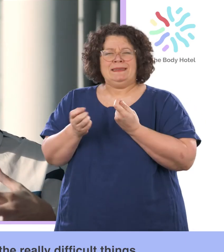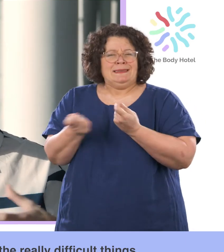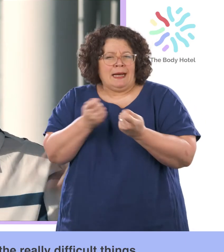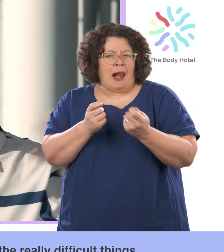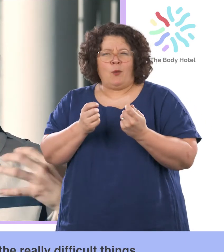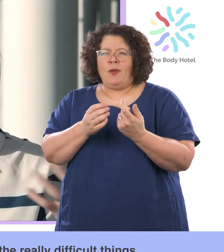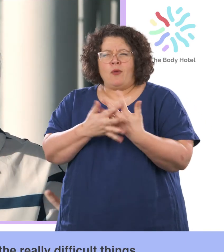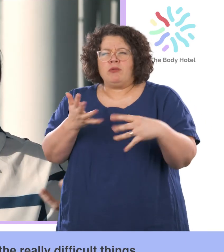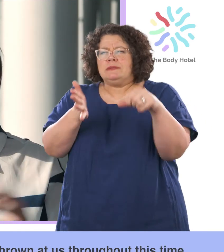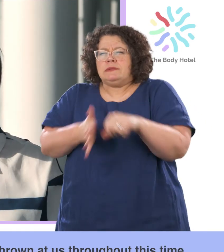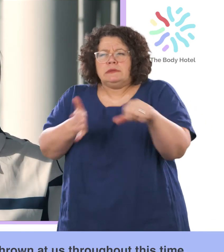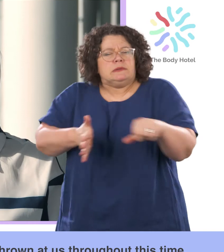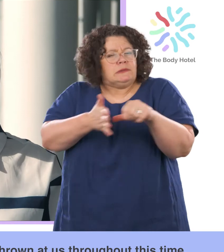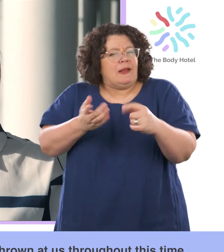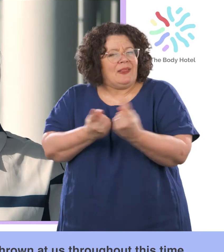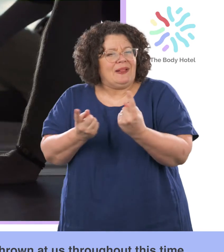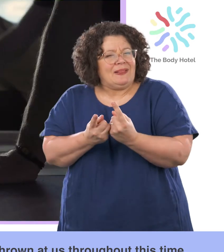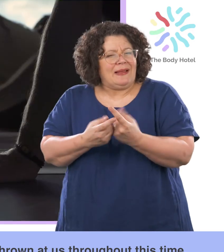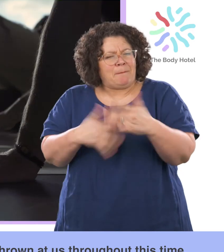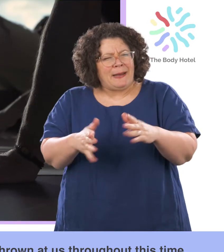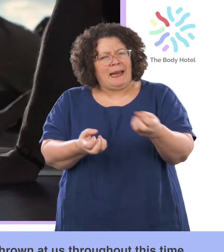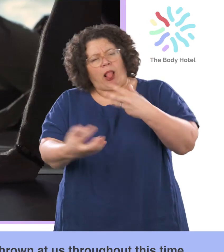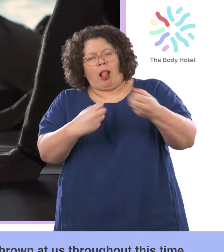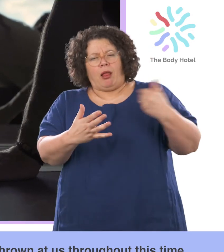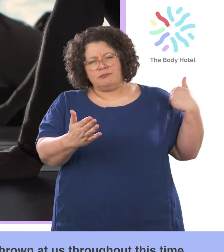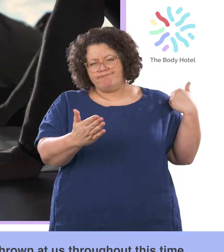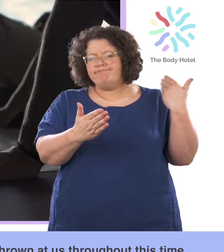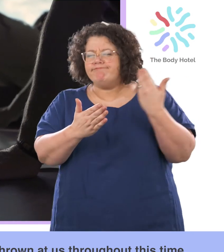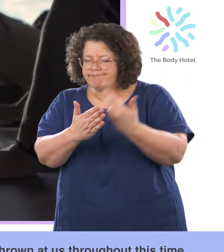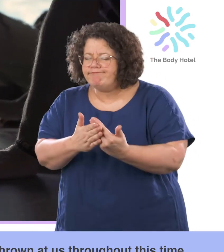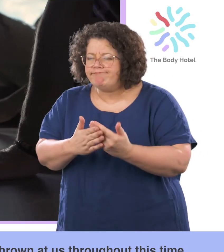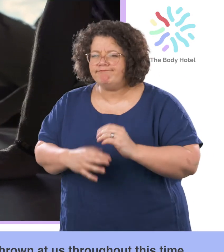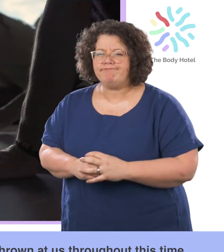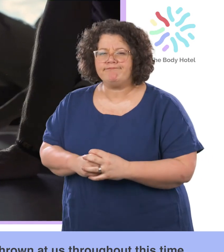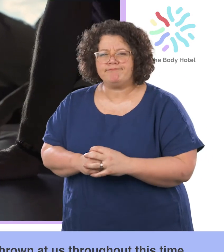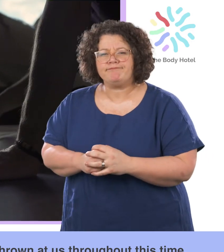to deal with all the really difficult things we've been thrown, you know, that's been thrown at us throughout this time.